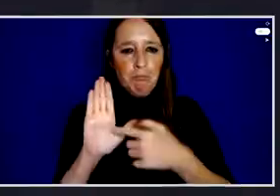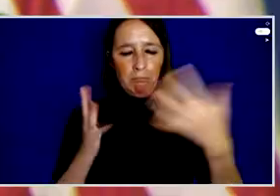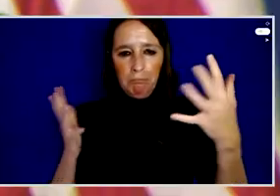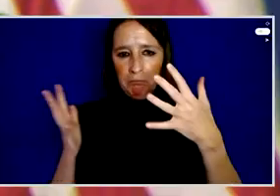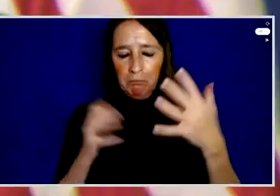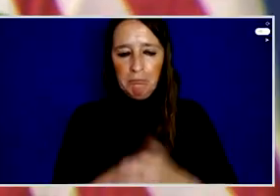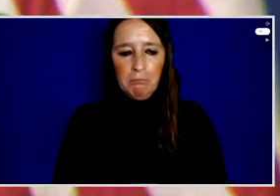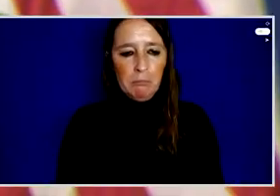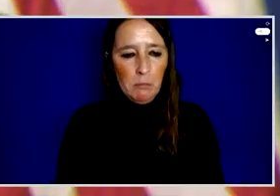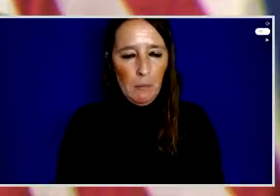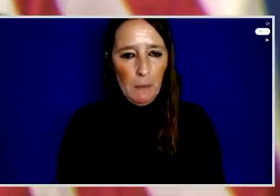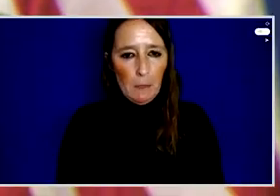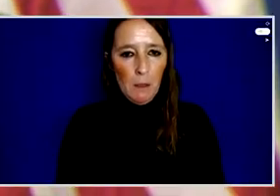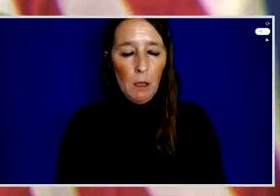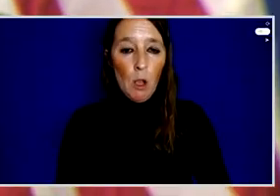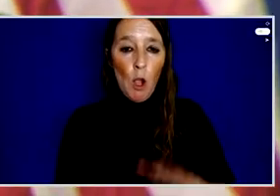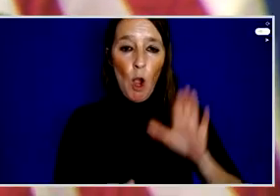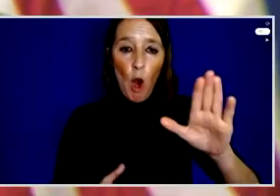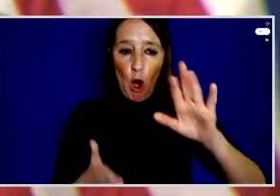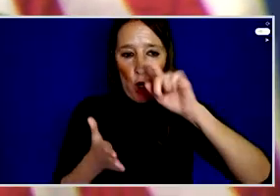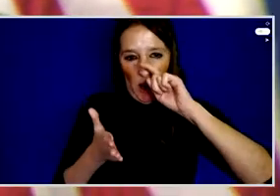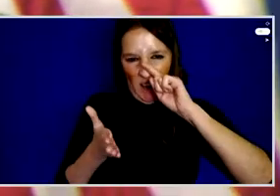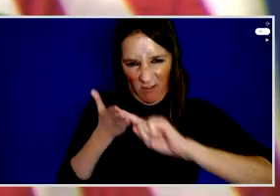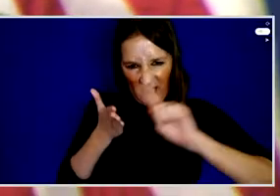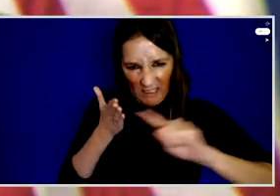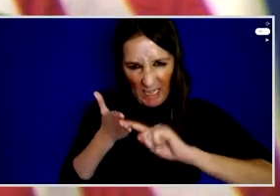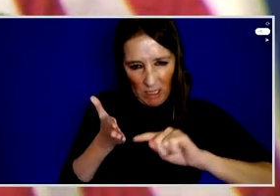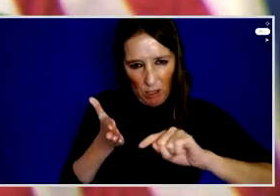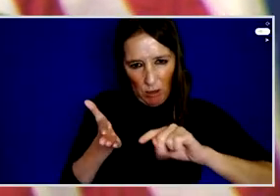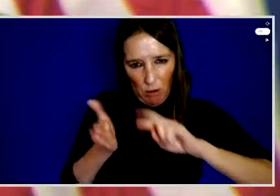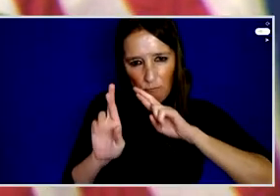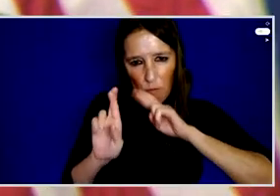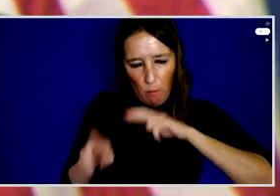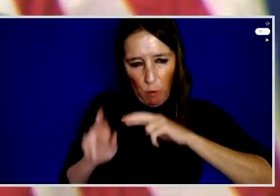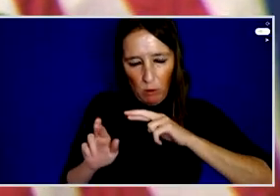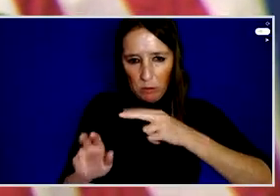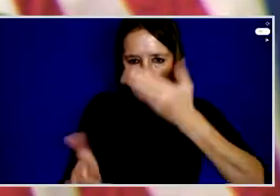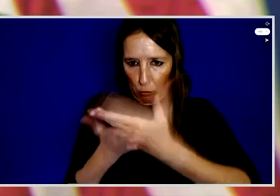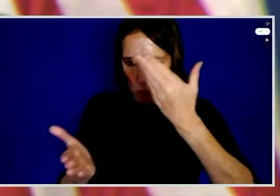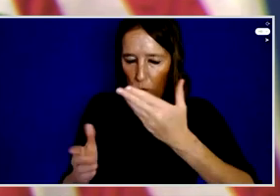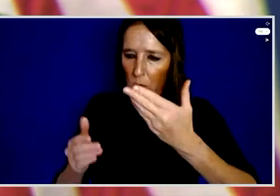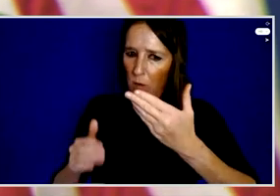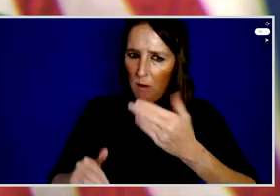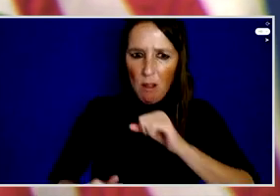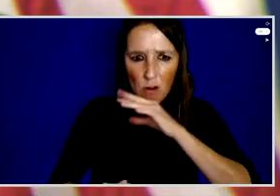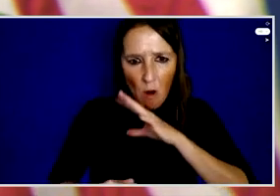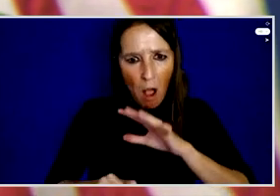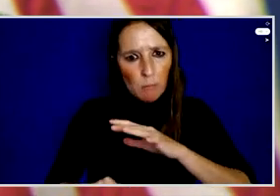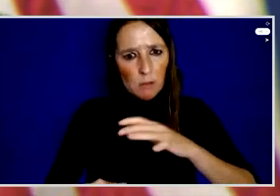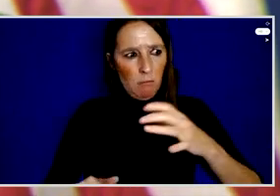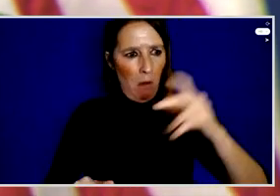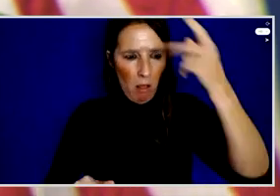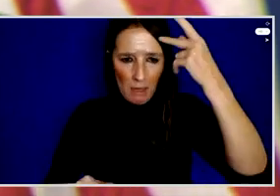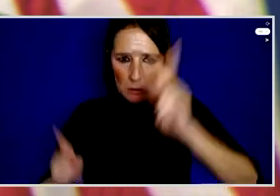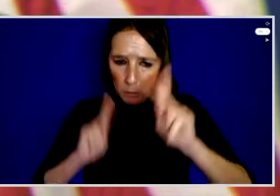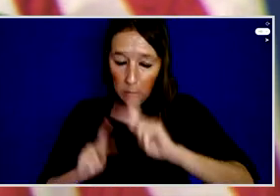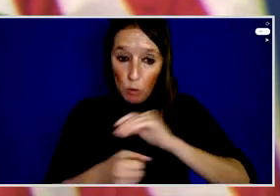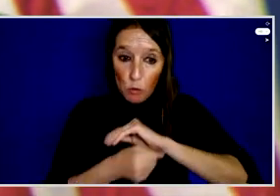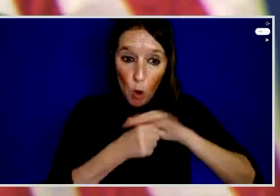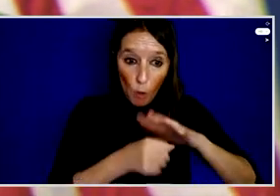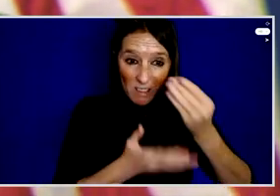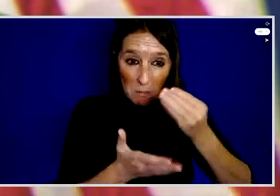Her investigative reports exposed how corrupt government officials looted public money during COVID-19 by using